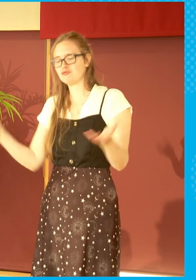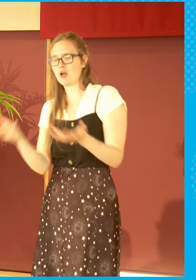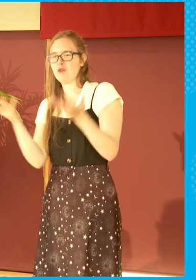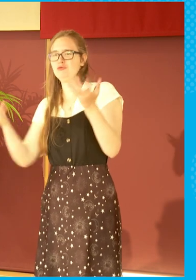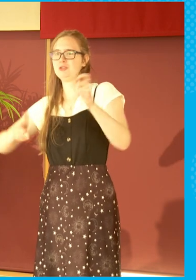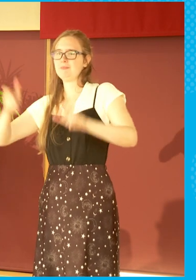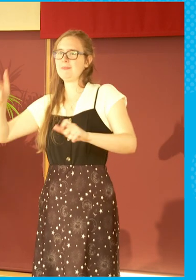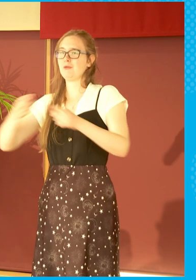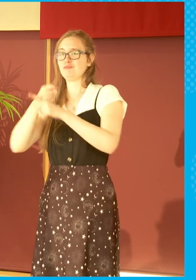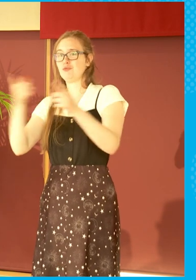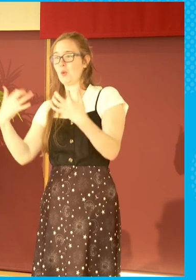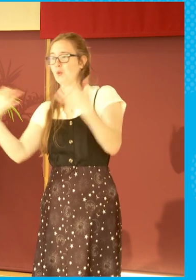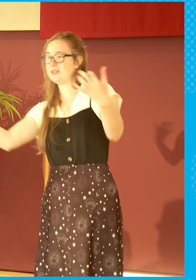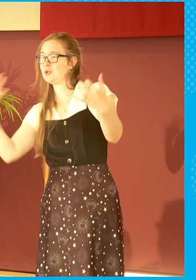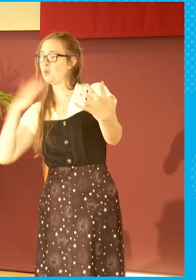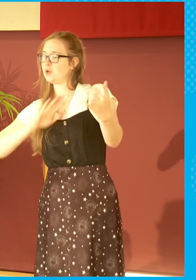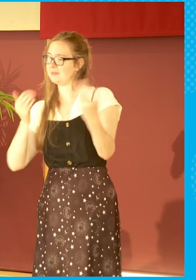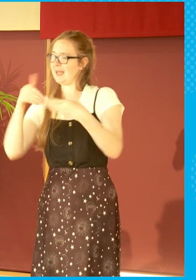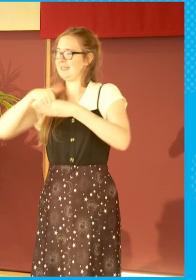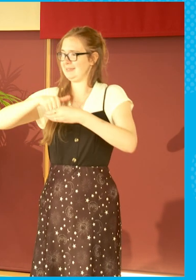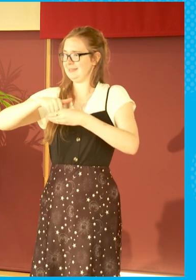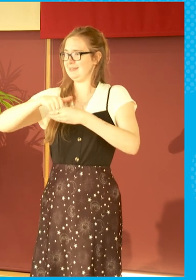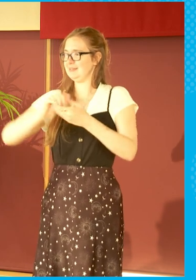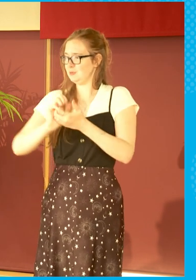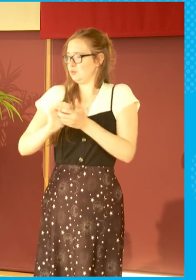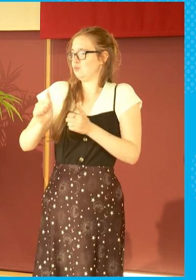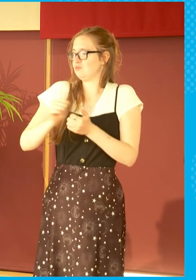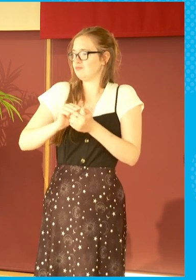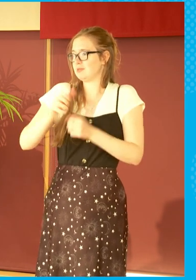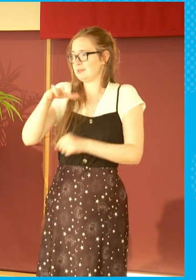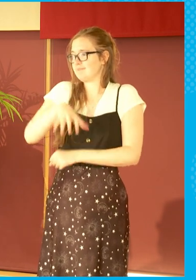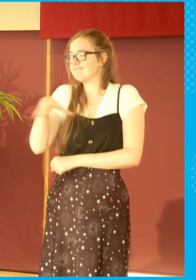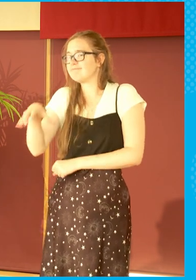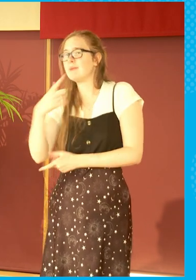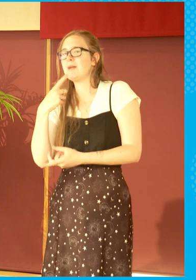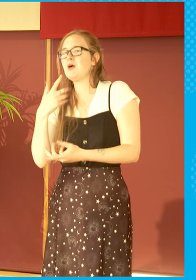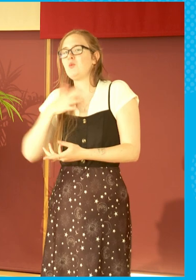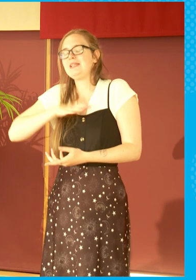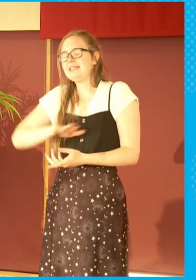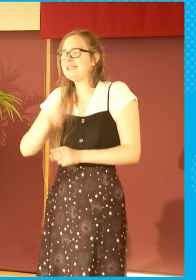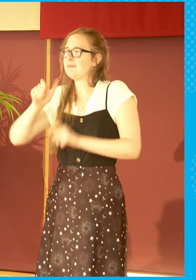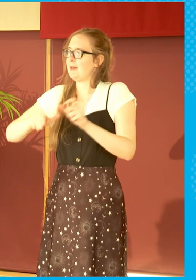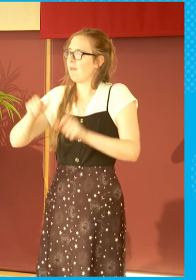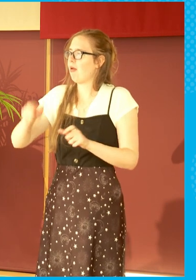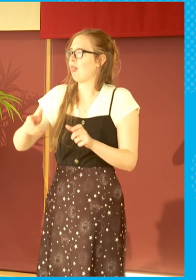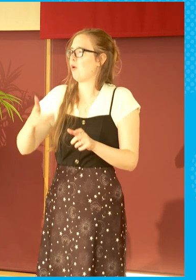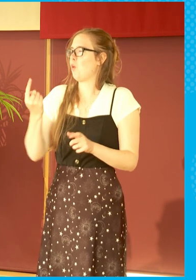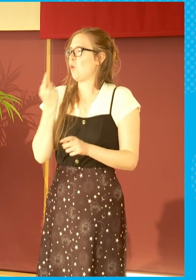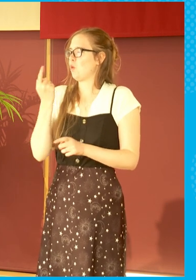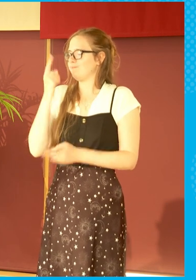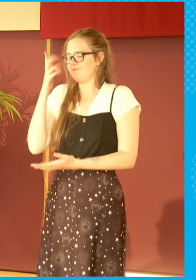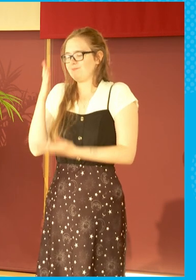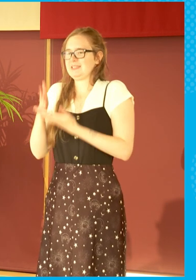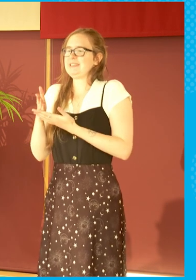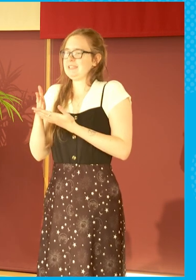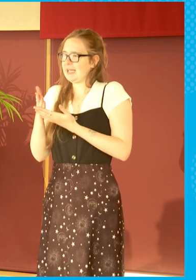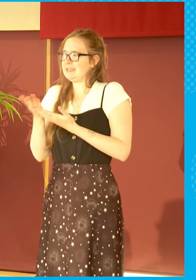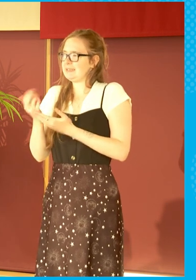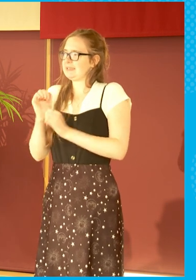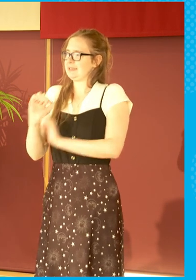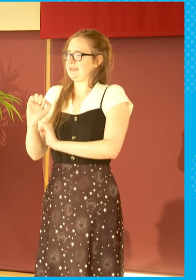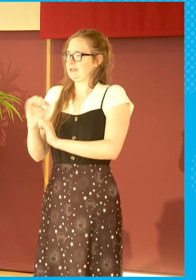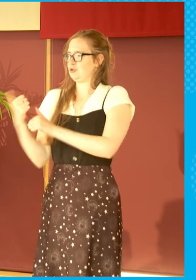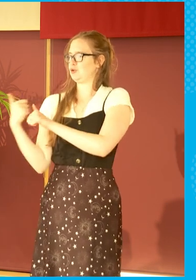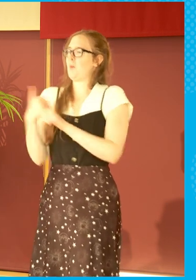in the audience who want to come into the industry, but it is incumbent upon those who make the decisions and support the